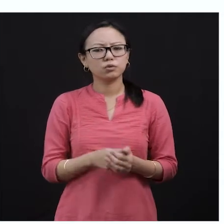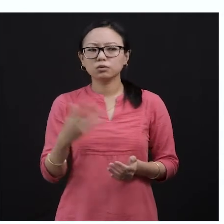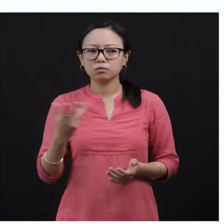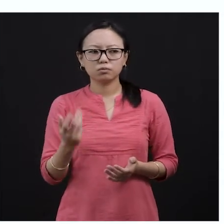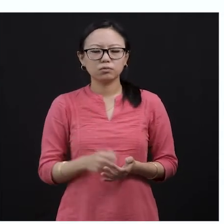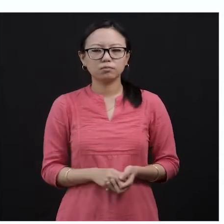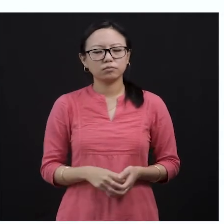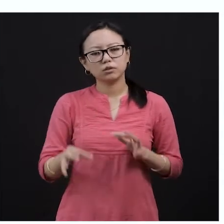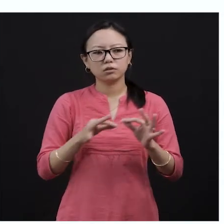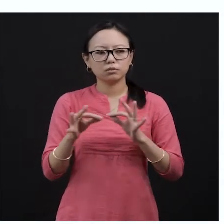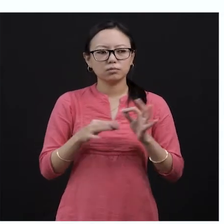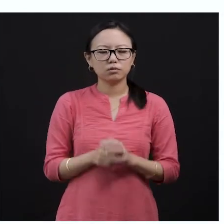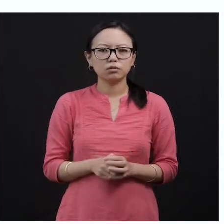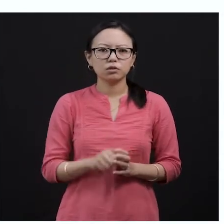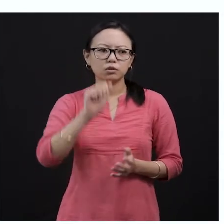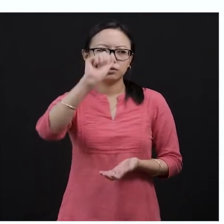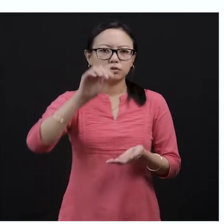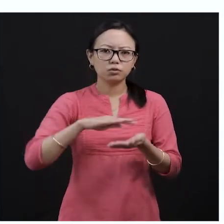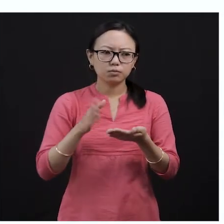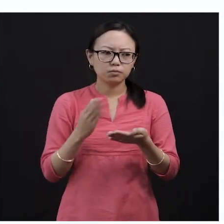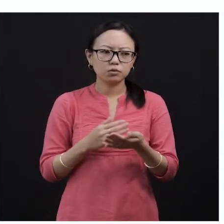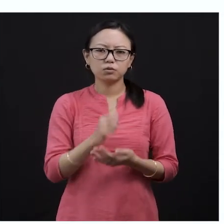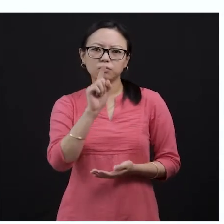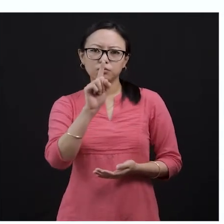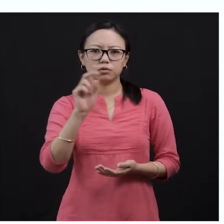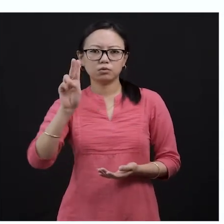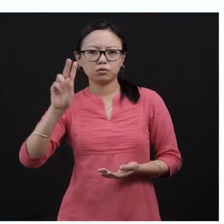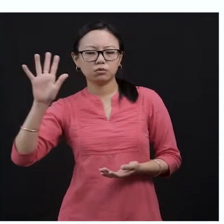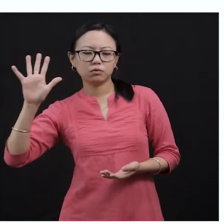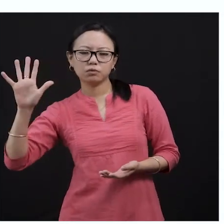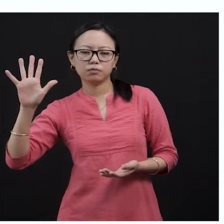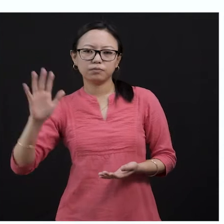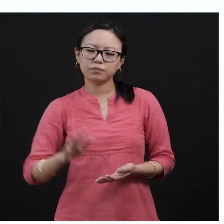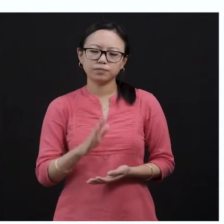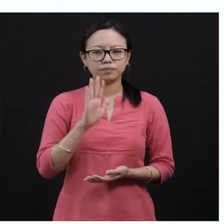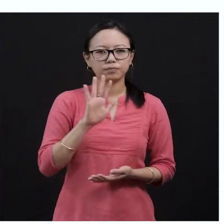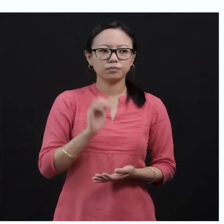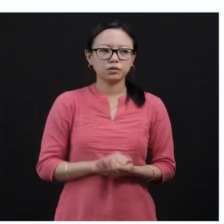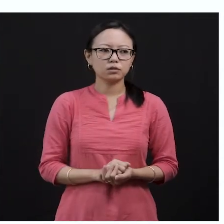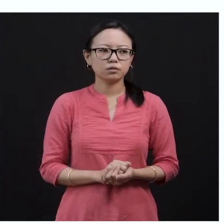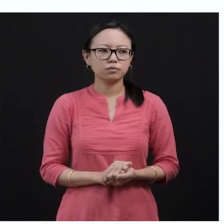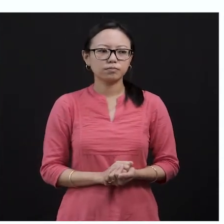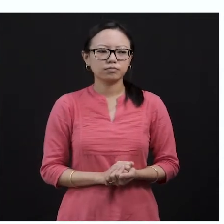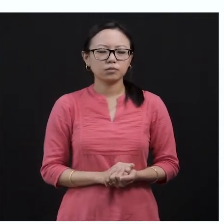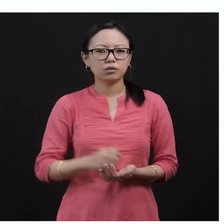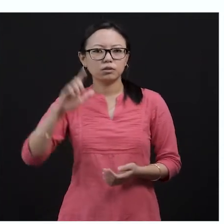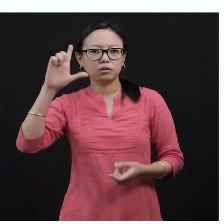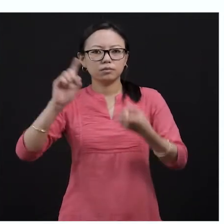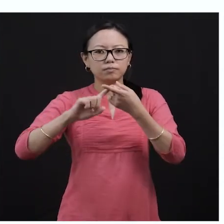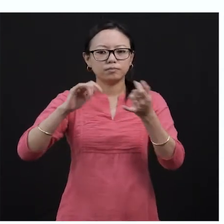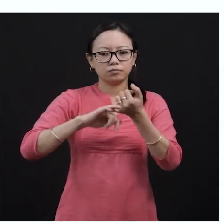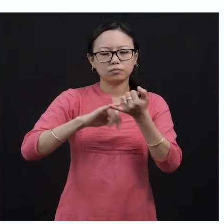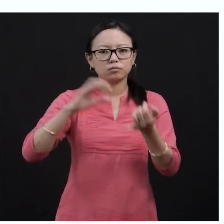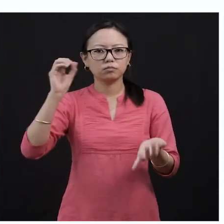your textbook, you will find this chapter and this is lesson number 10. I repeat lesson number 10 and you will find that in page